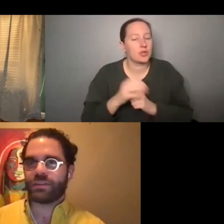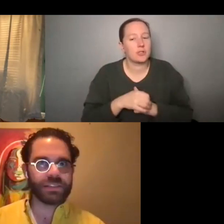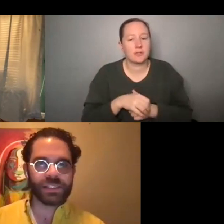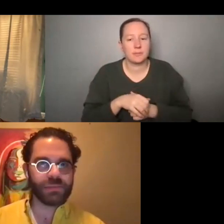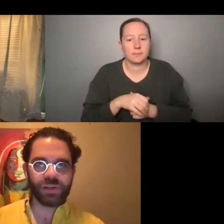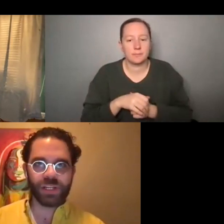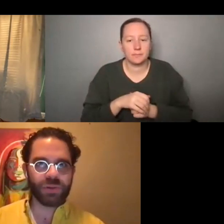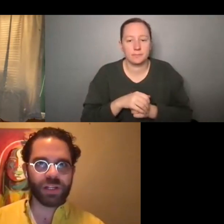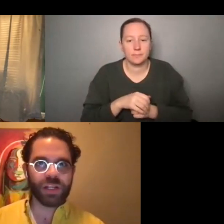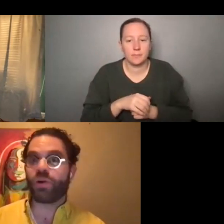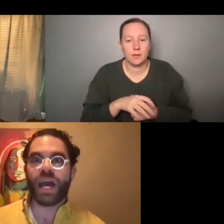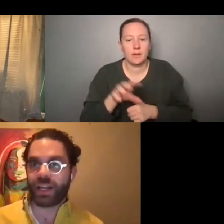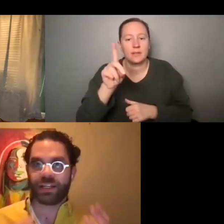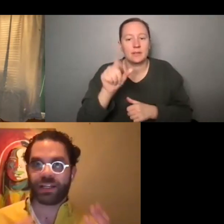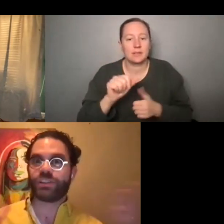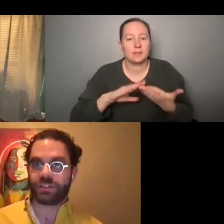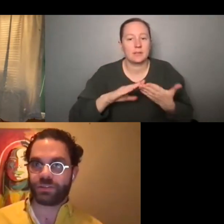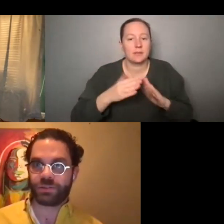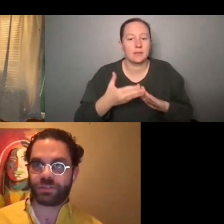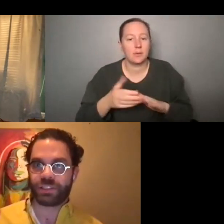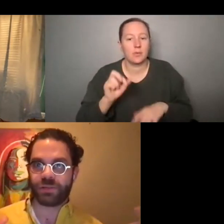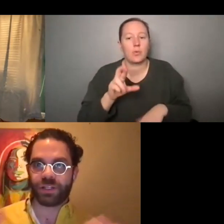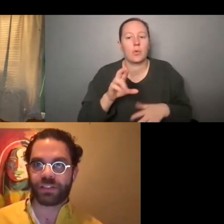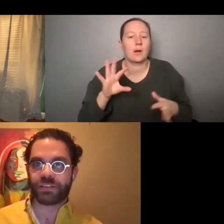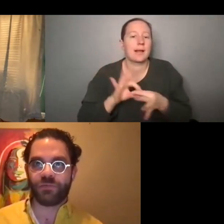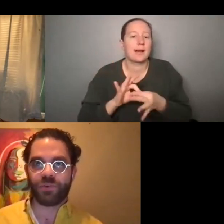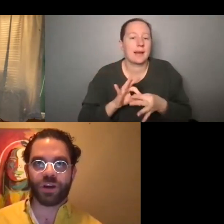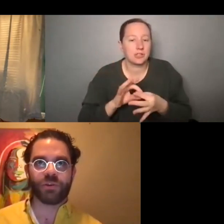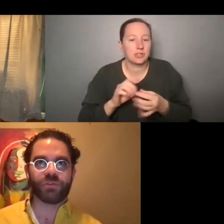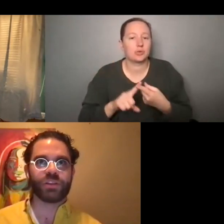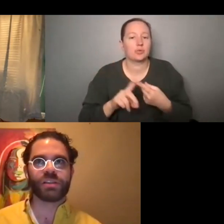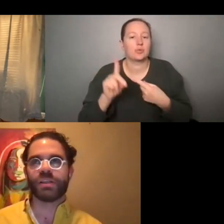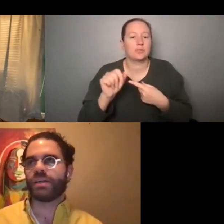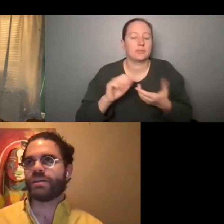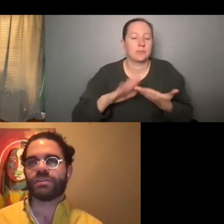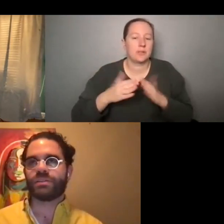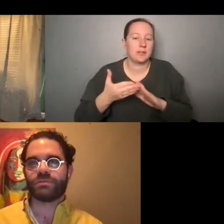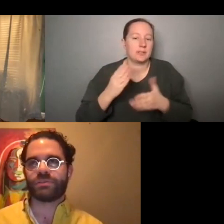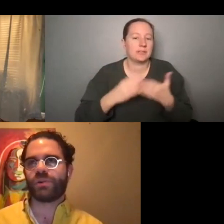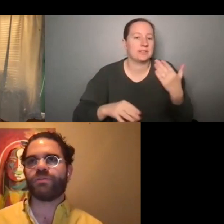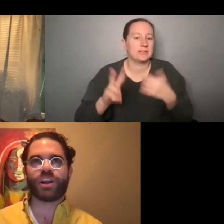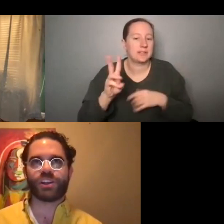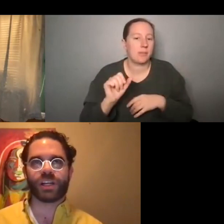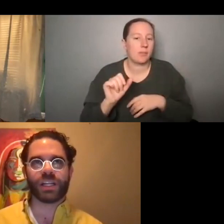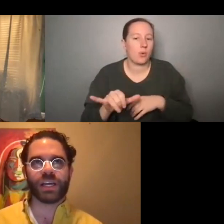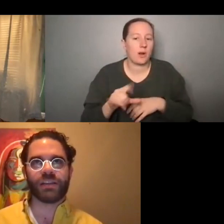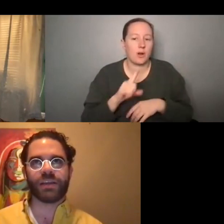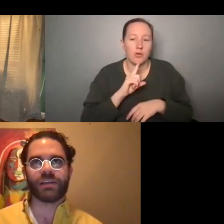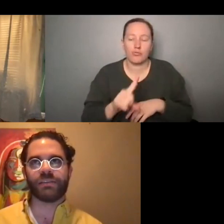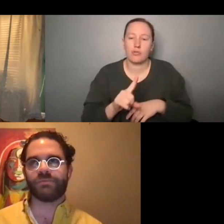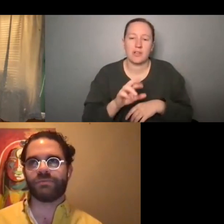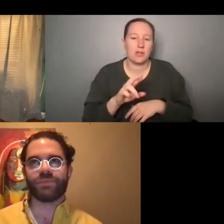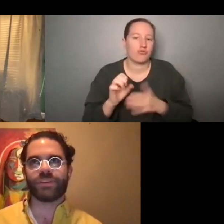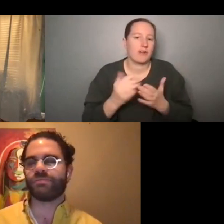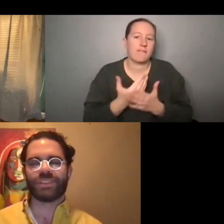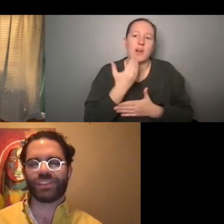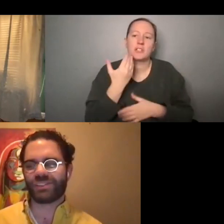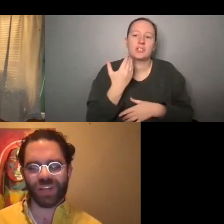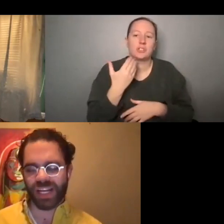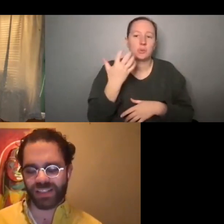the disability community or had a connection to disability in some form. was just so refreshing and, and, and